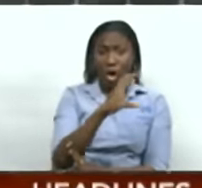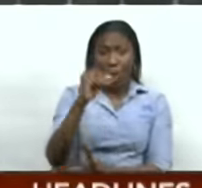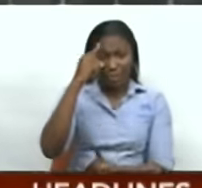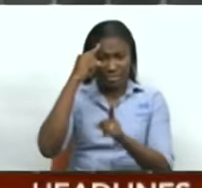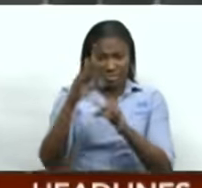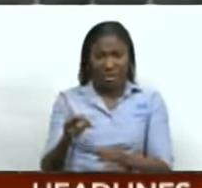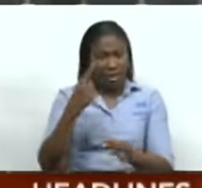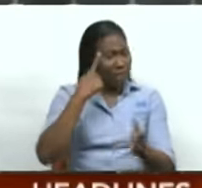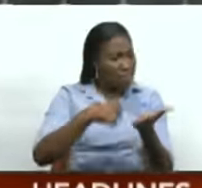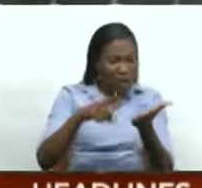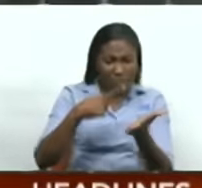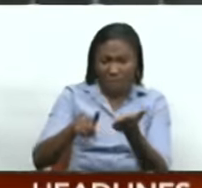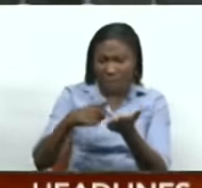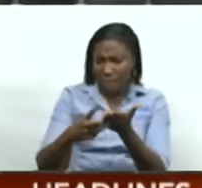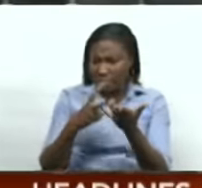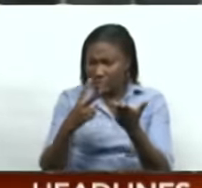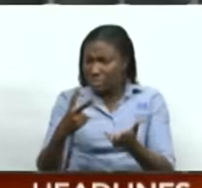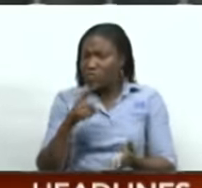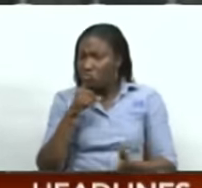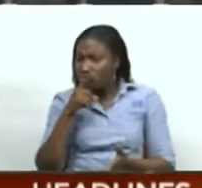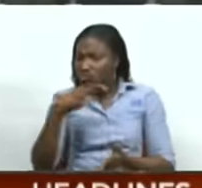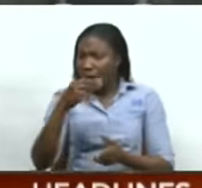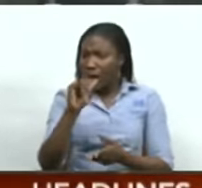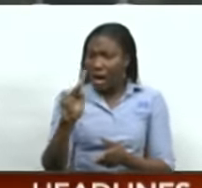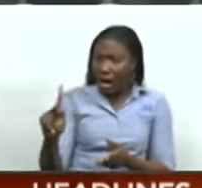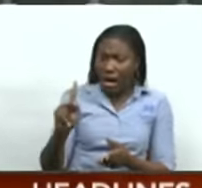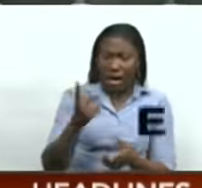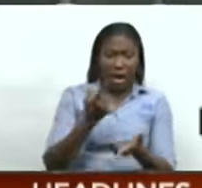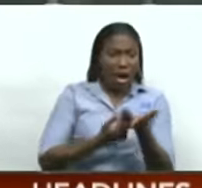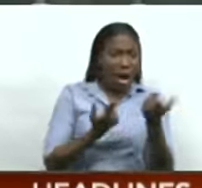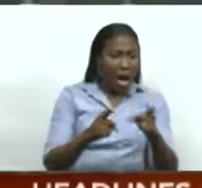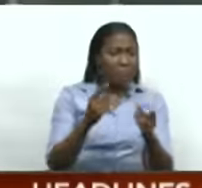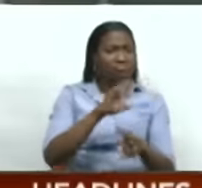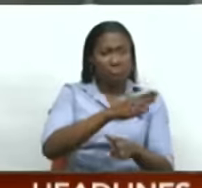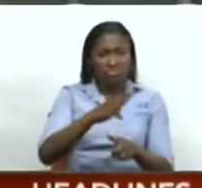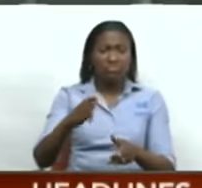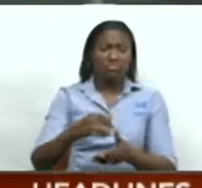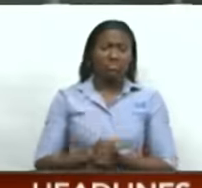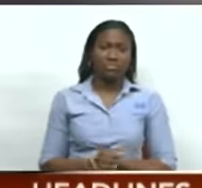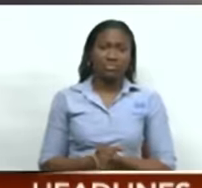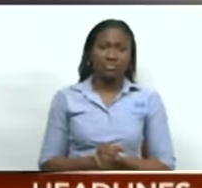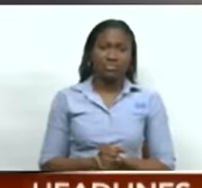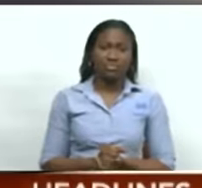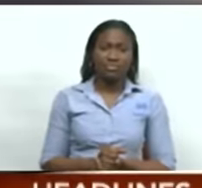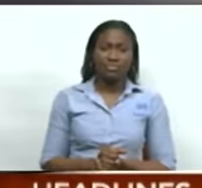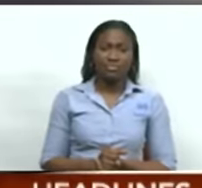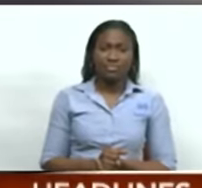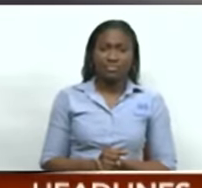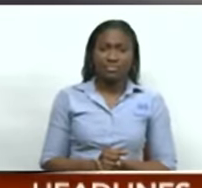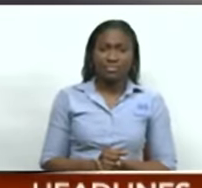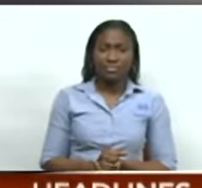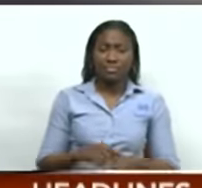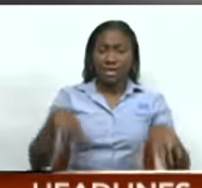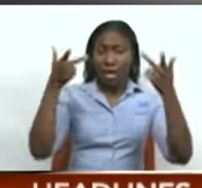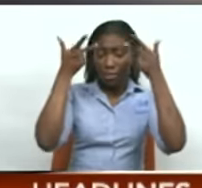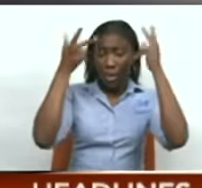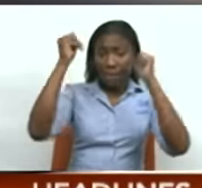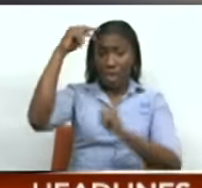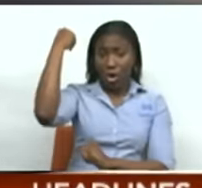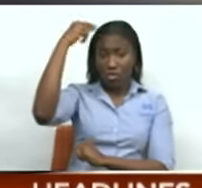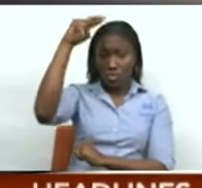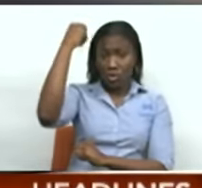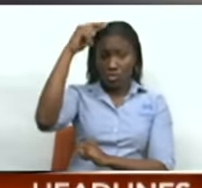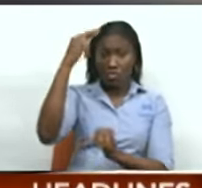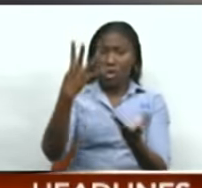investigation to verify the claims and corroborate the information that was in the public domain. Prime Minister Dr. Keith Rowley